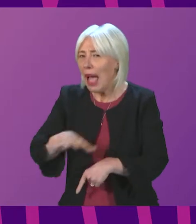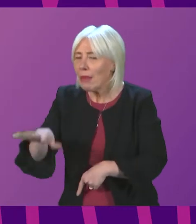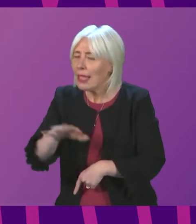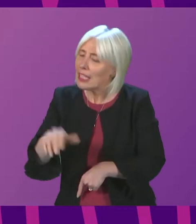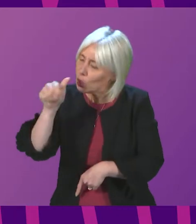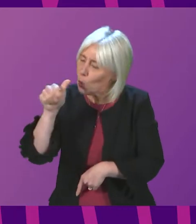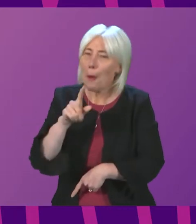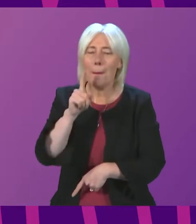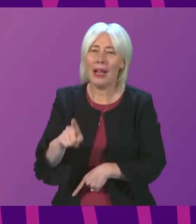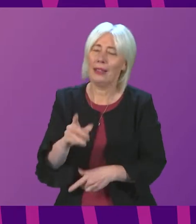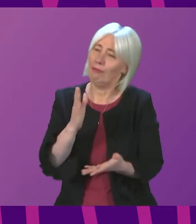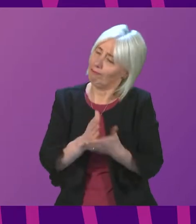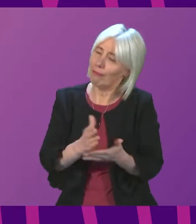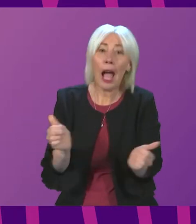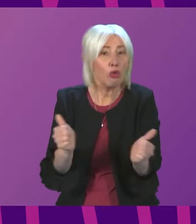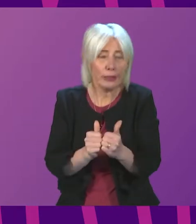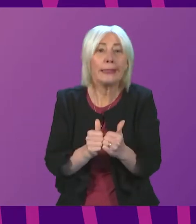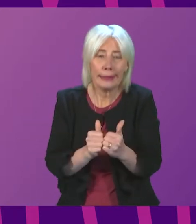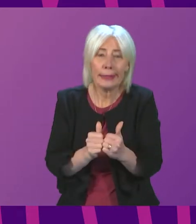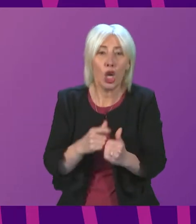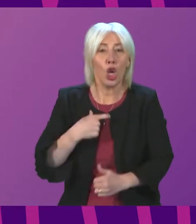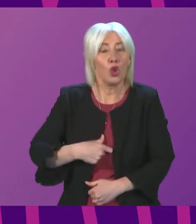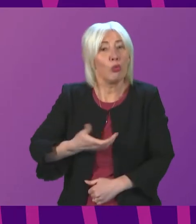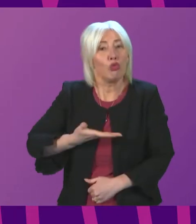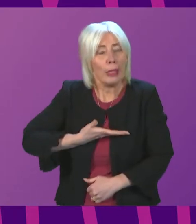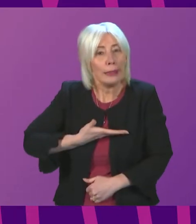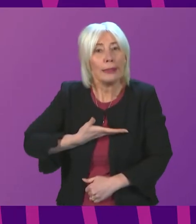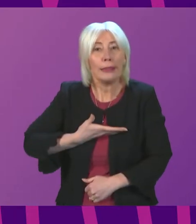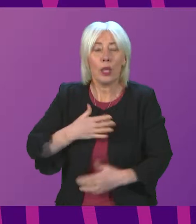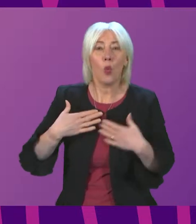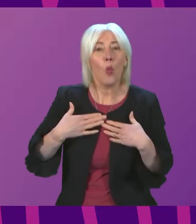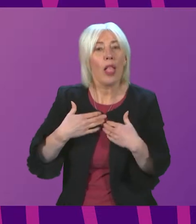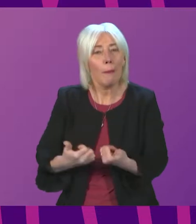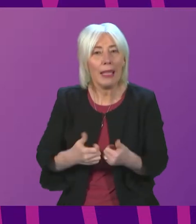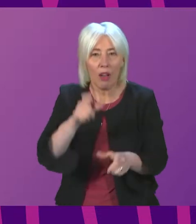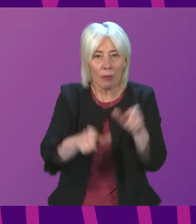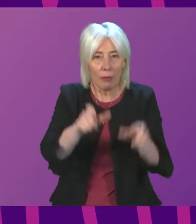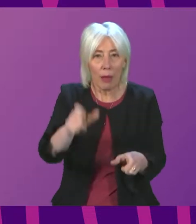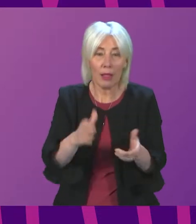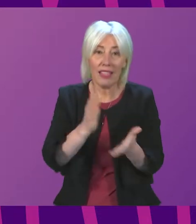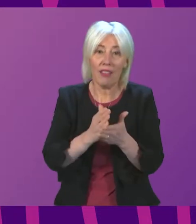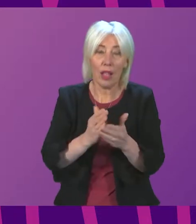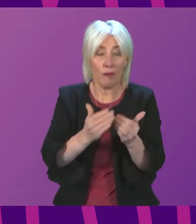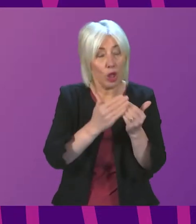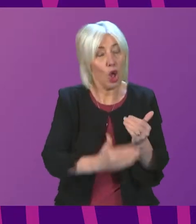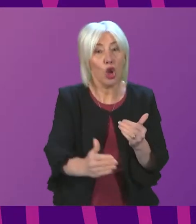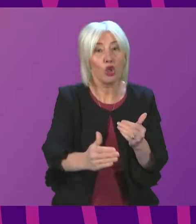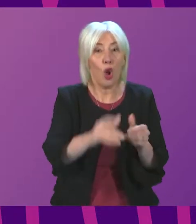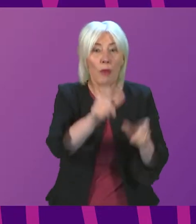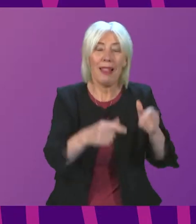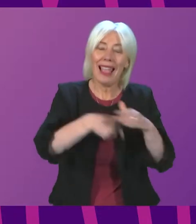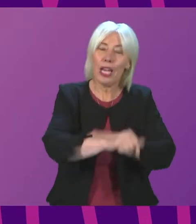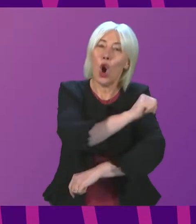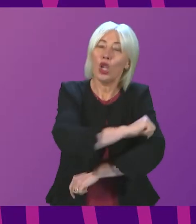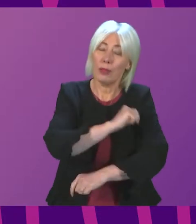But I absolutely agree that the human rights and the wellbeing of patients, particularly long-term patients in our hospitals, is